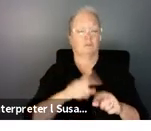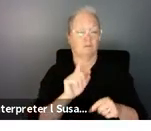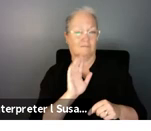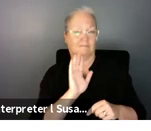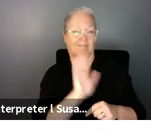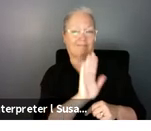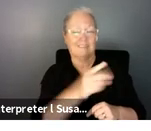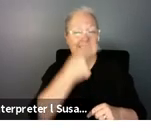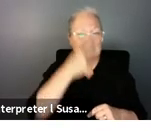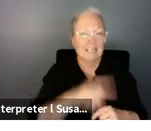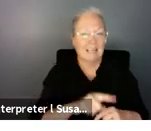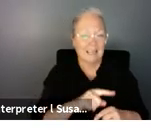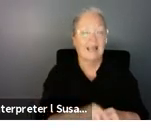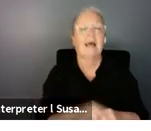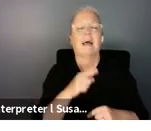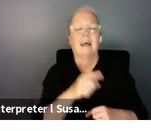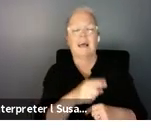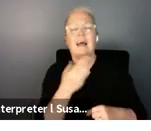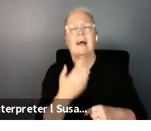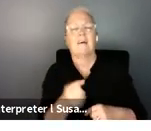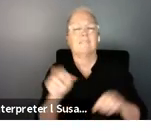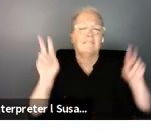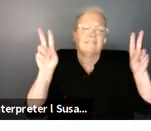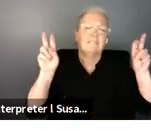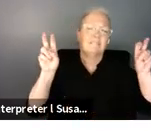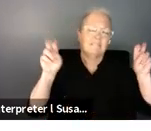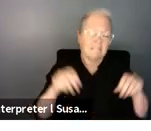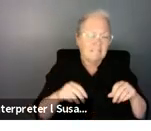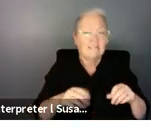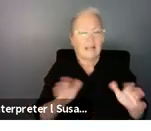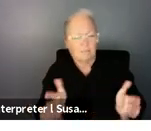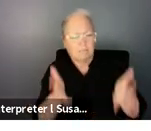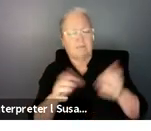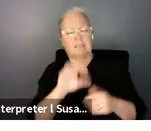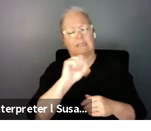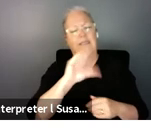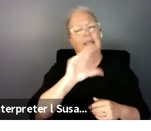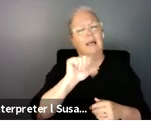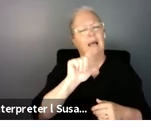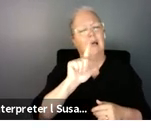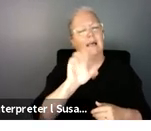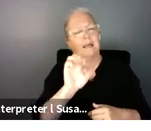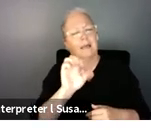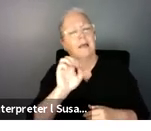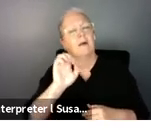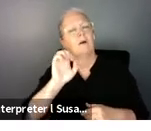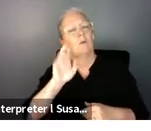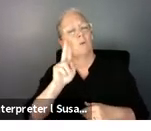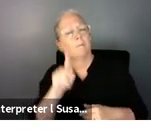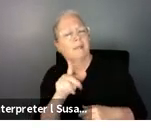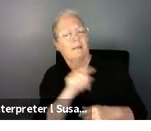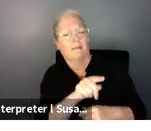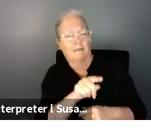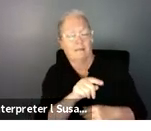as you would have seen there is a strong focus on home care visits but each country does have a plan for expanding the